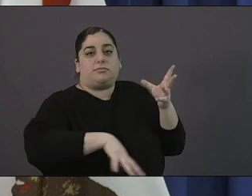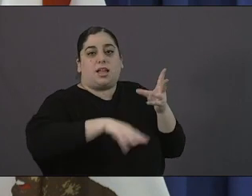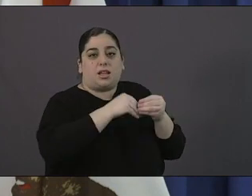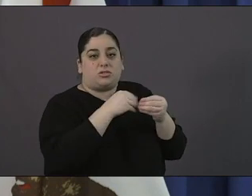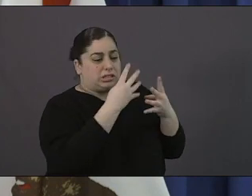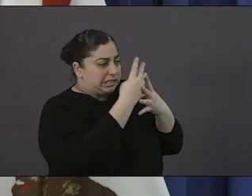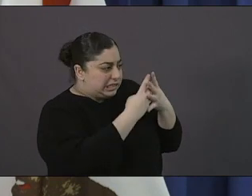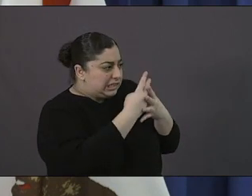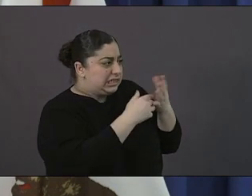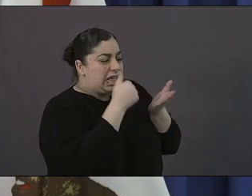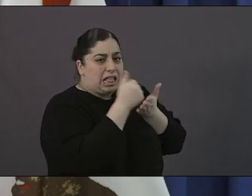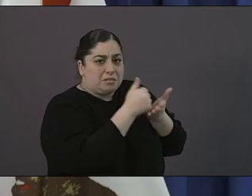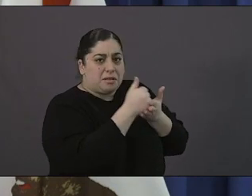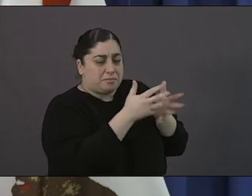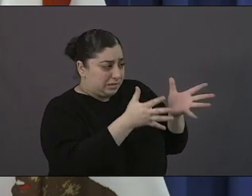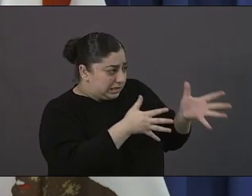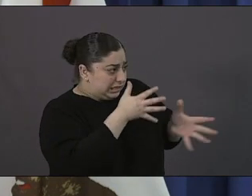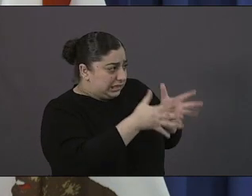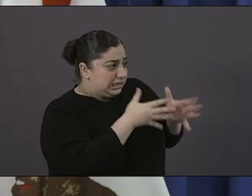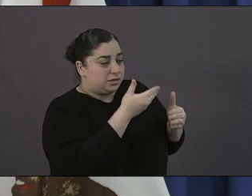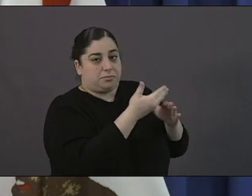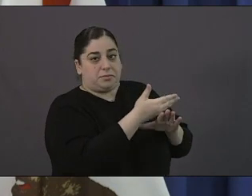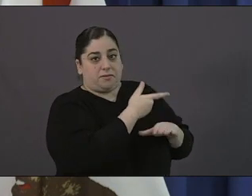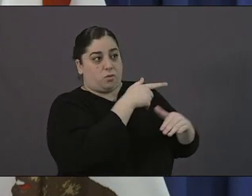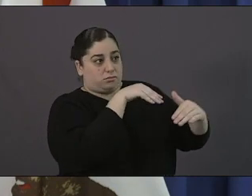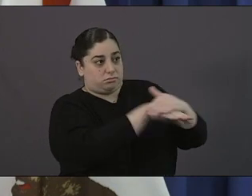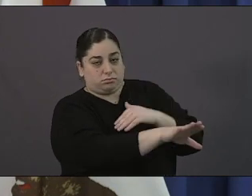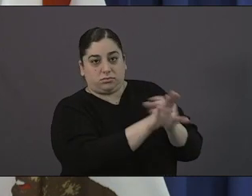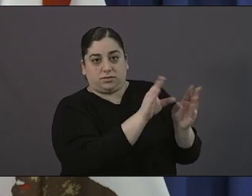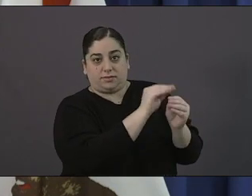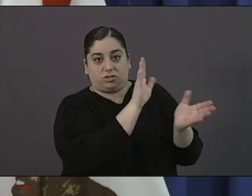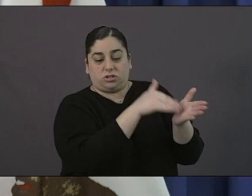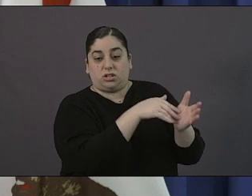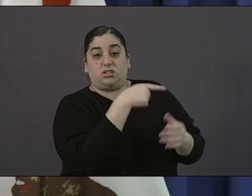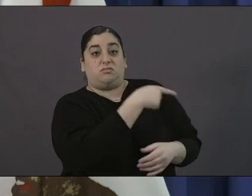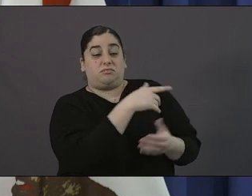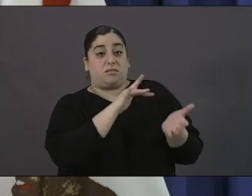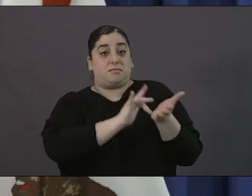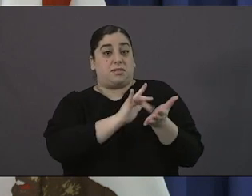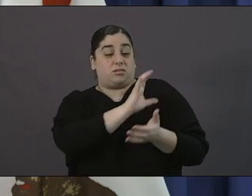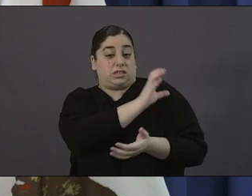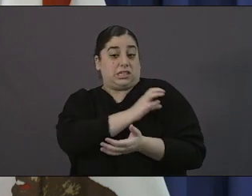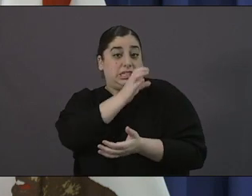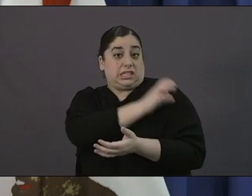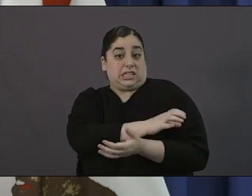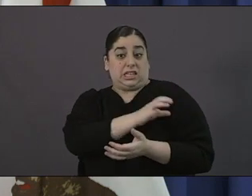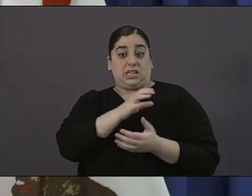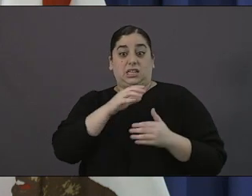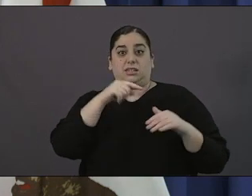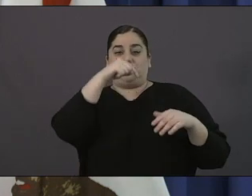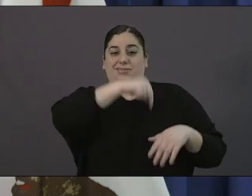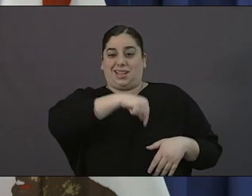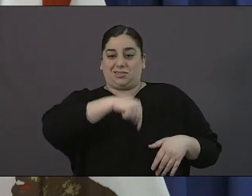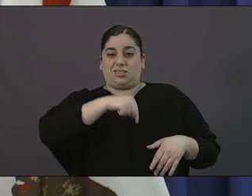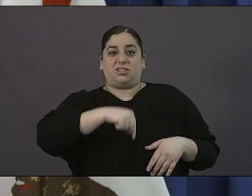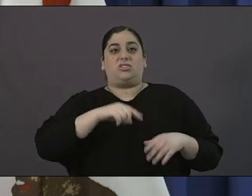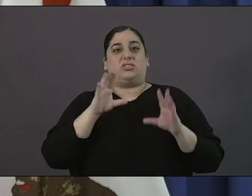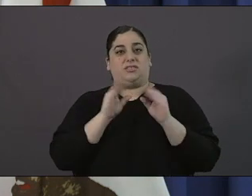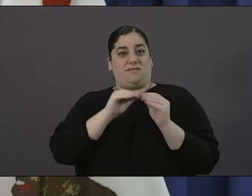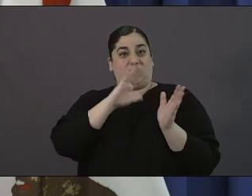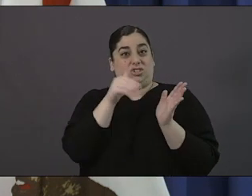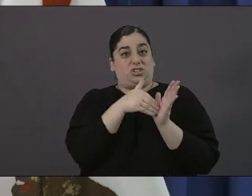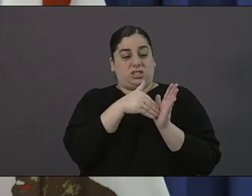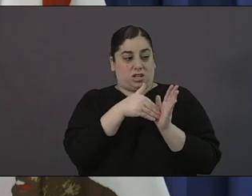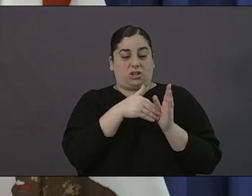so we have our our medical clinic right there on site in fact it's just one level down so they're continually being monitored